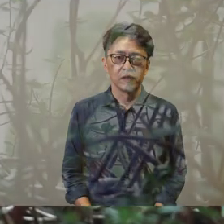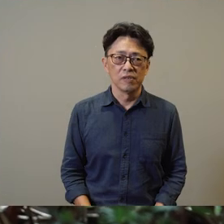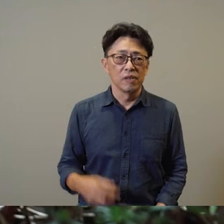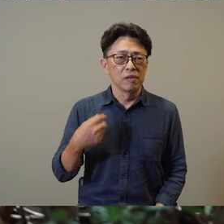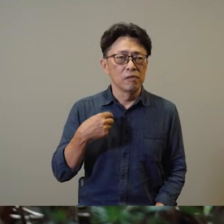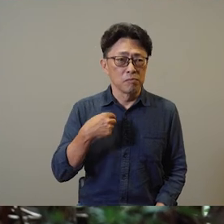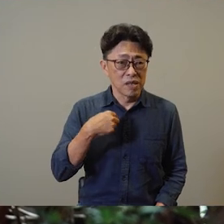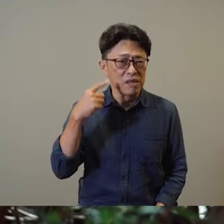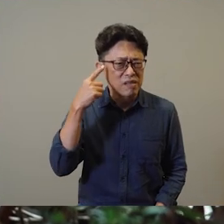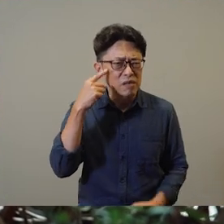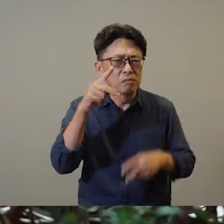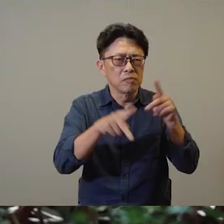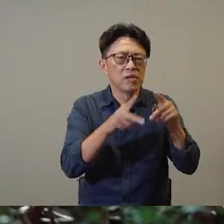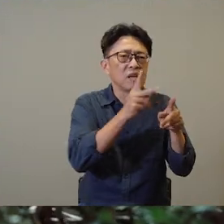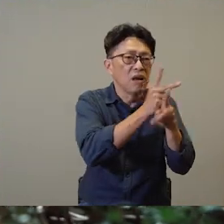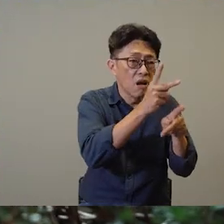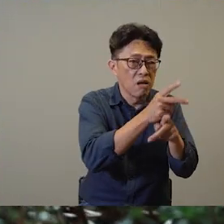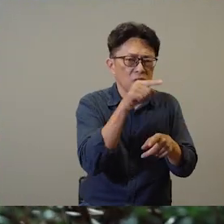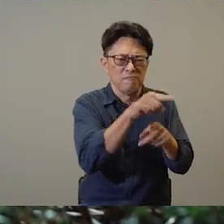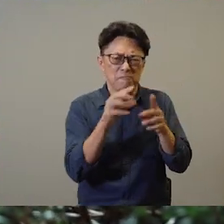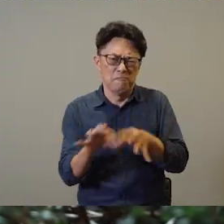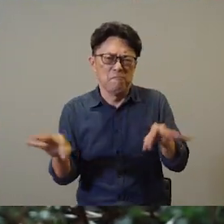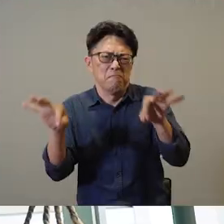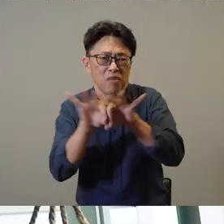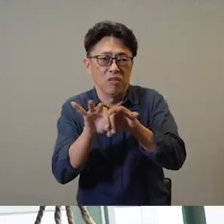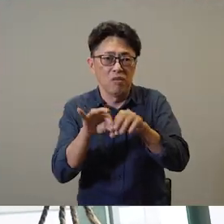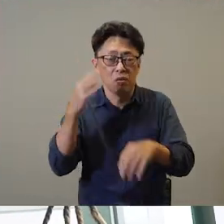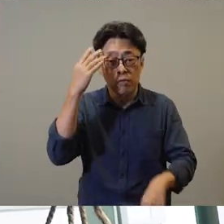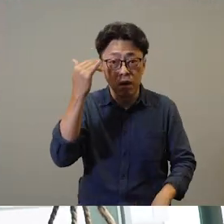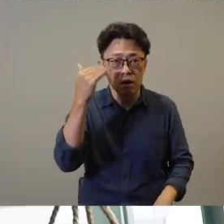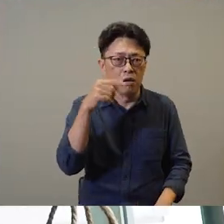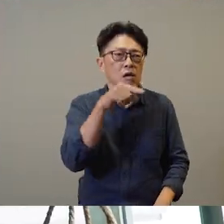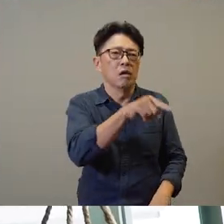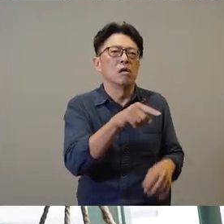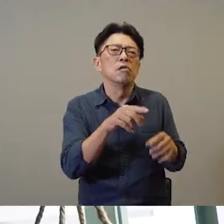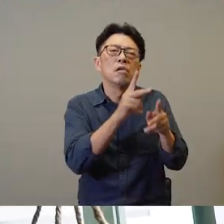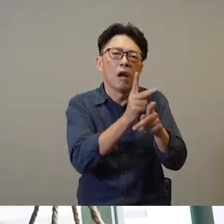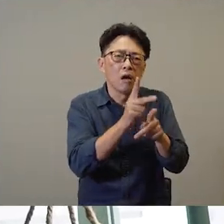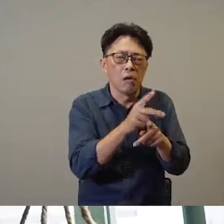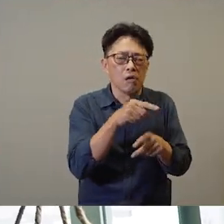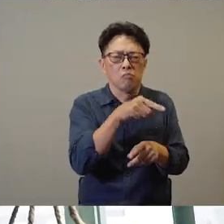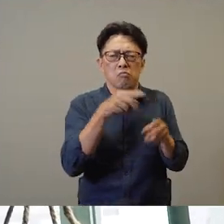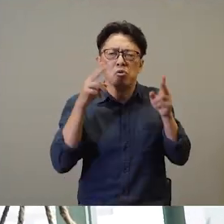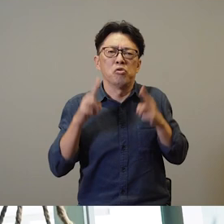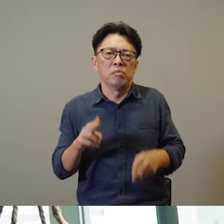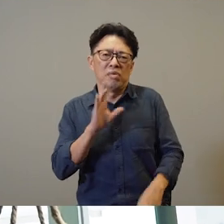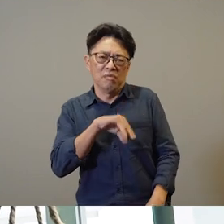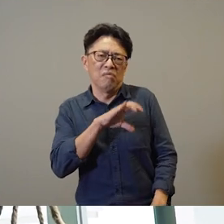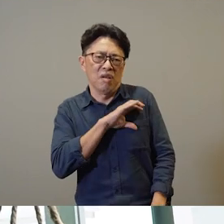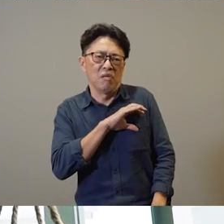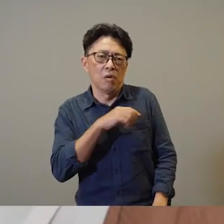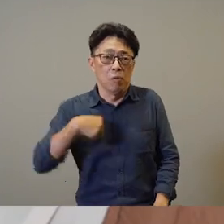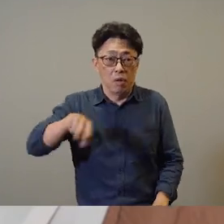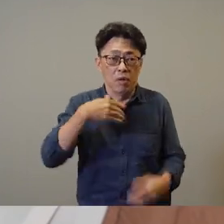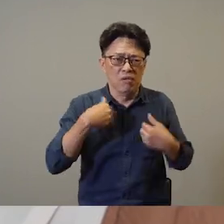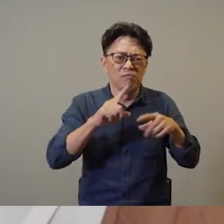I think it's very important for people to care because it is such an essential quality of being human. We all have different things that we care about and I